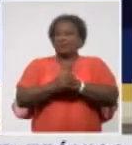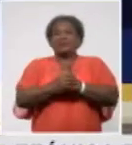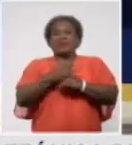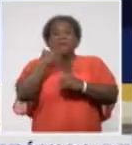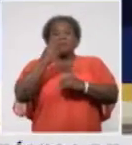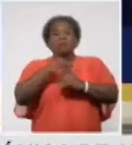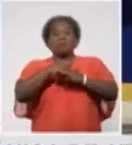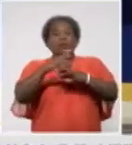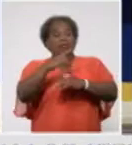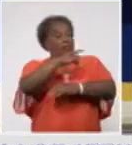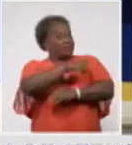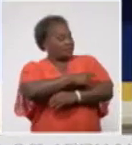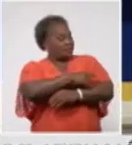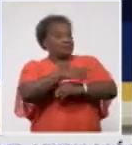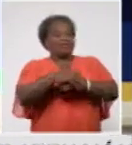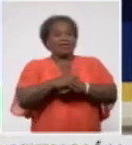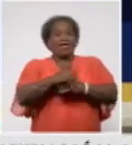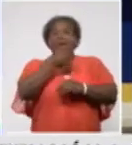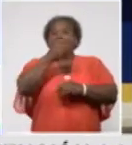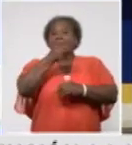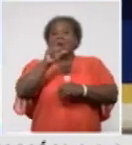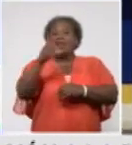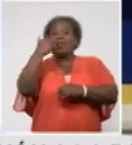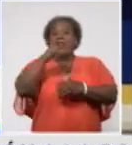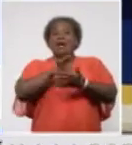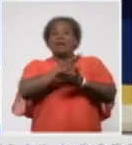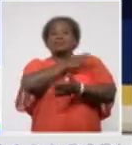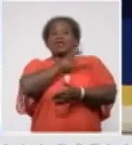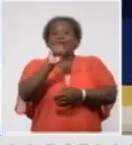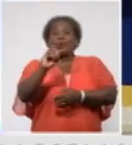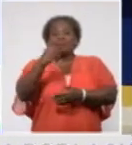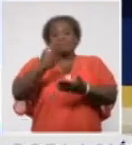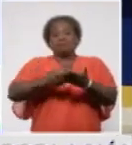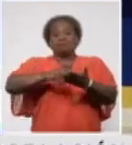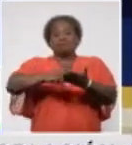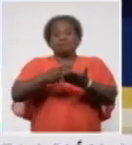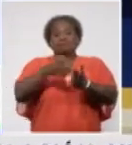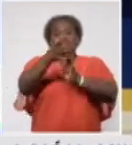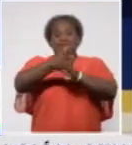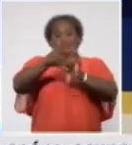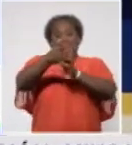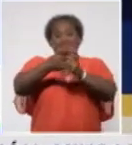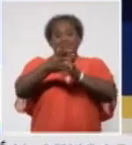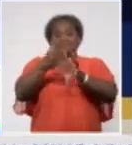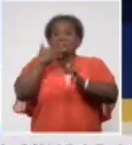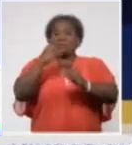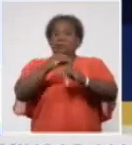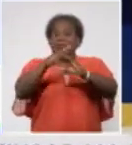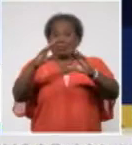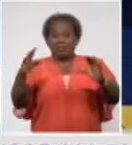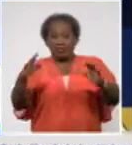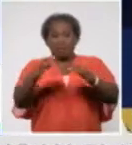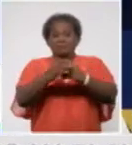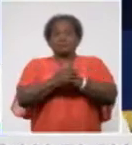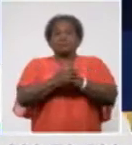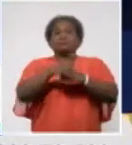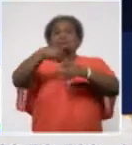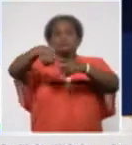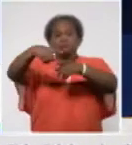Good morning to everyone, to Lassero who joins us today, to our sign language interpreter,